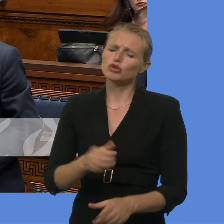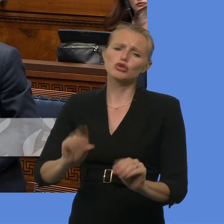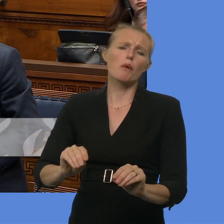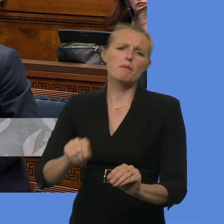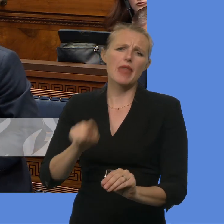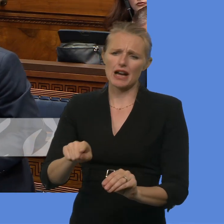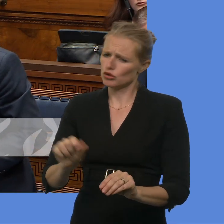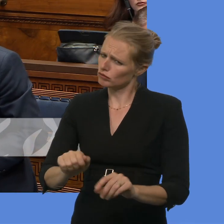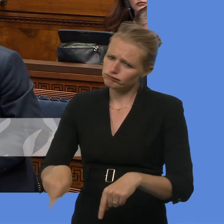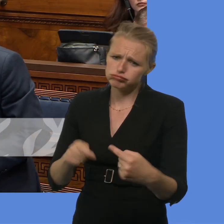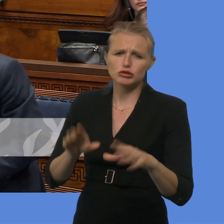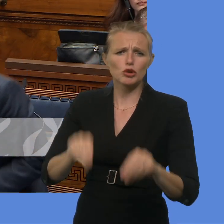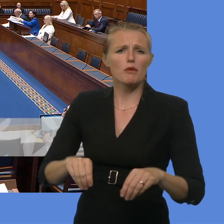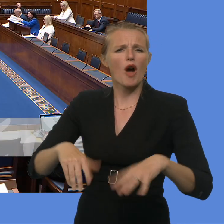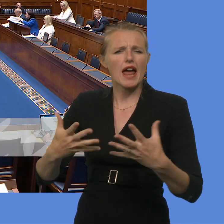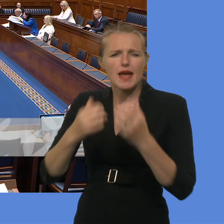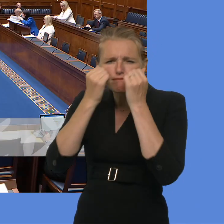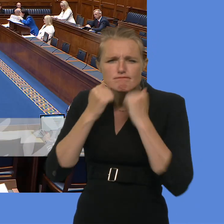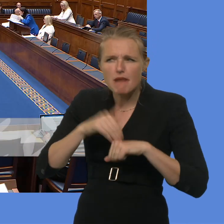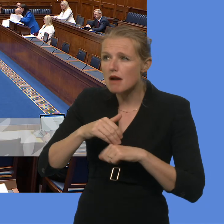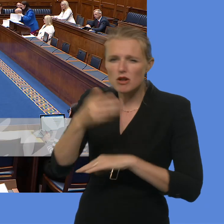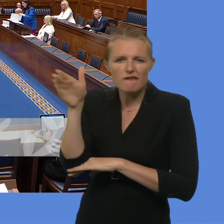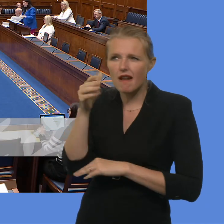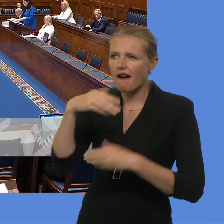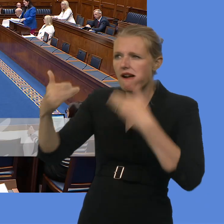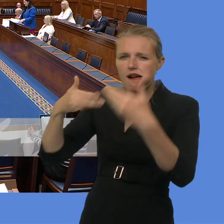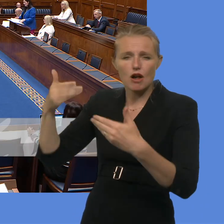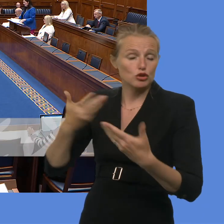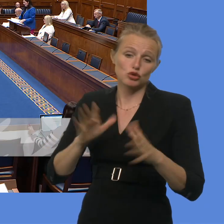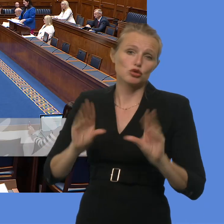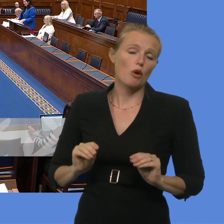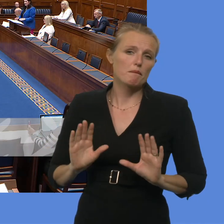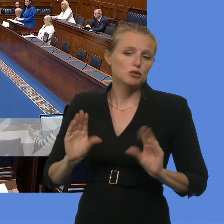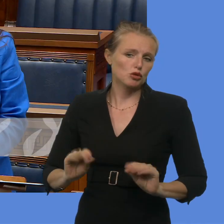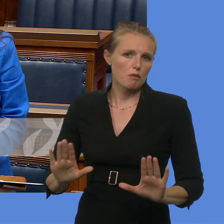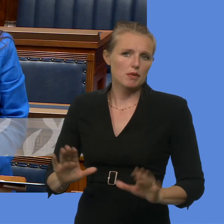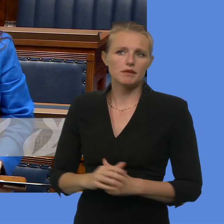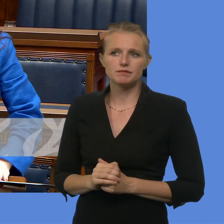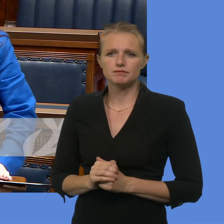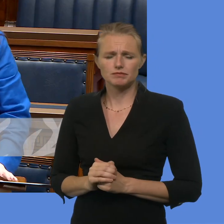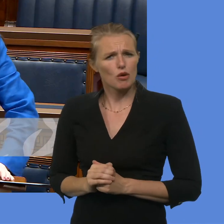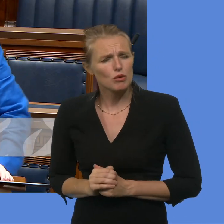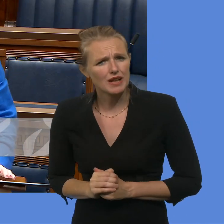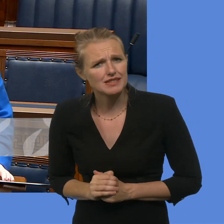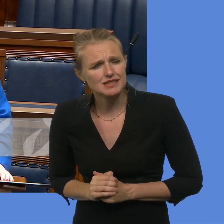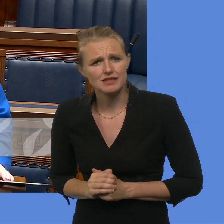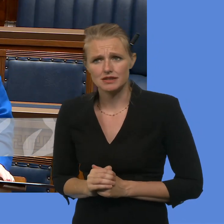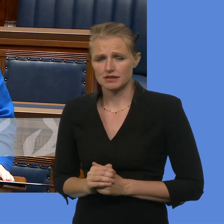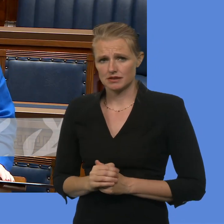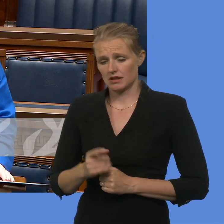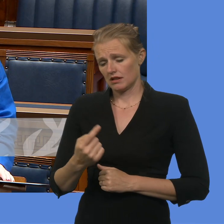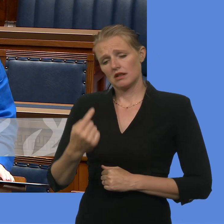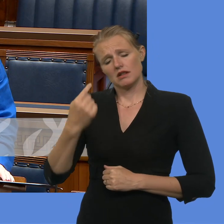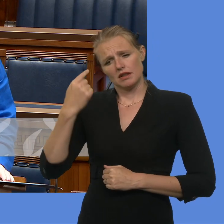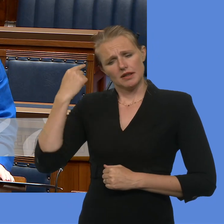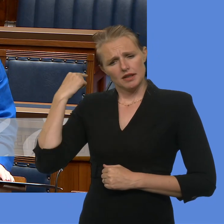the proliferation of paramilitary flags? Minister. Thank you, Mr Speaker. And indeed, building on the very good debate, I think, that we had in